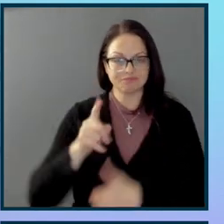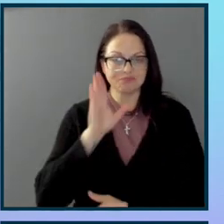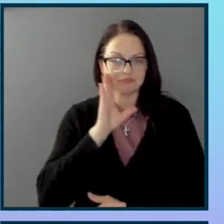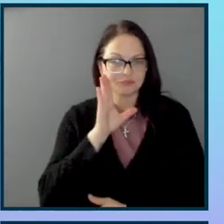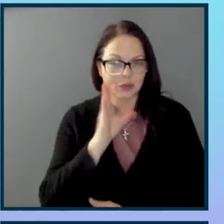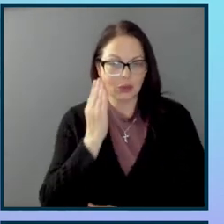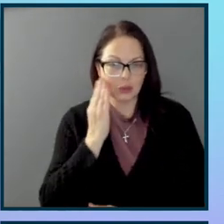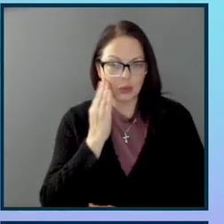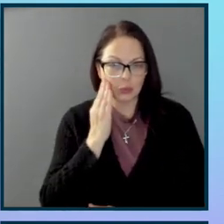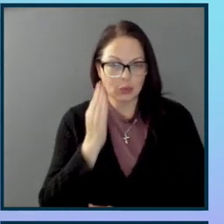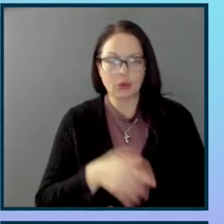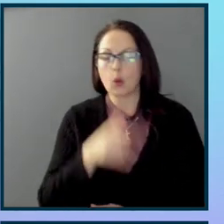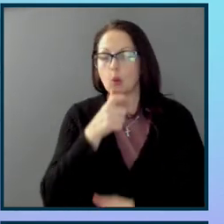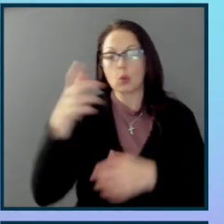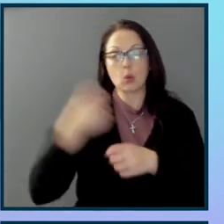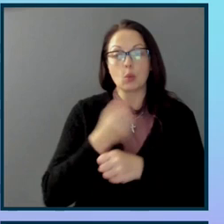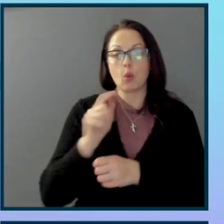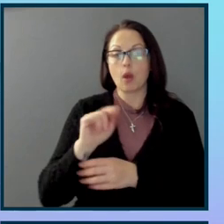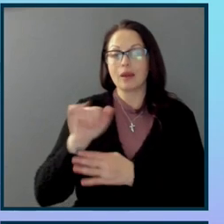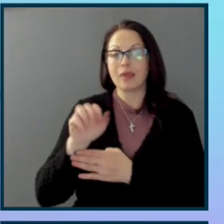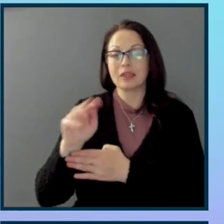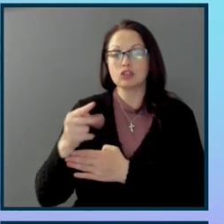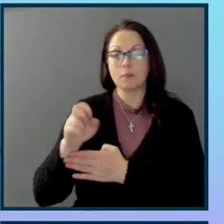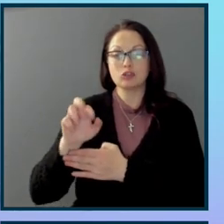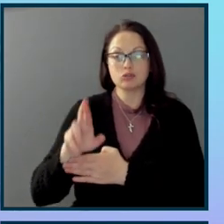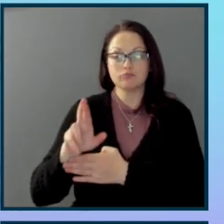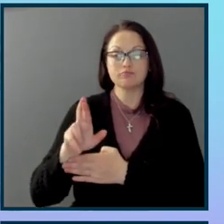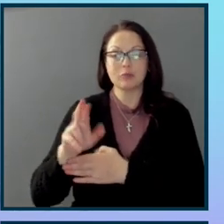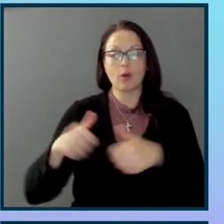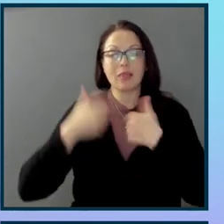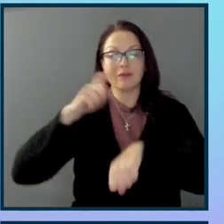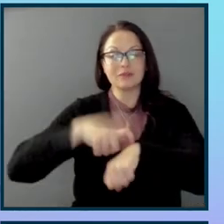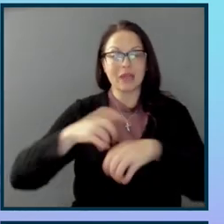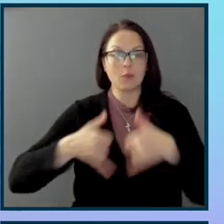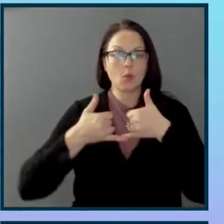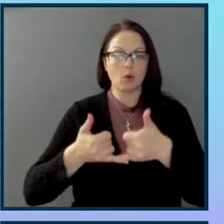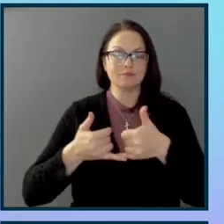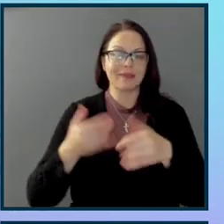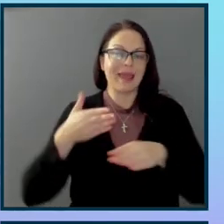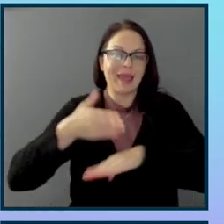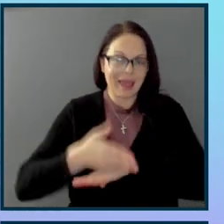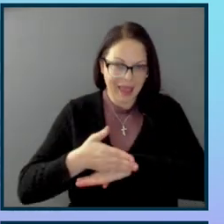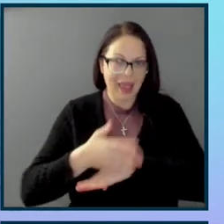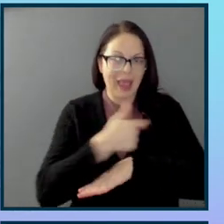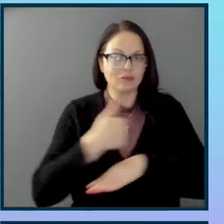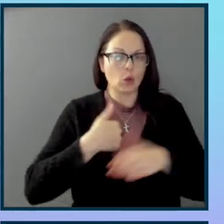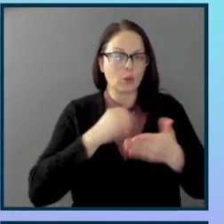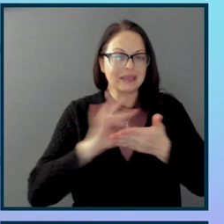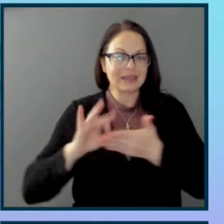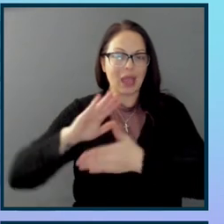Jim Thatcher Lifetime Award after we actually tally up all the